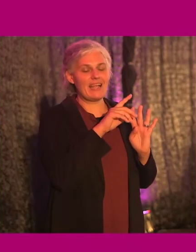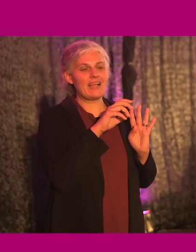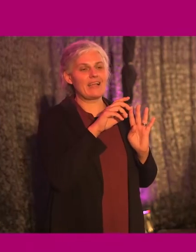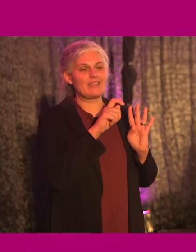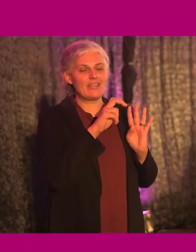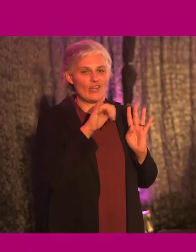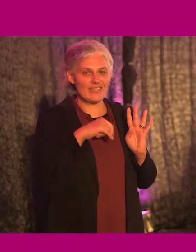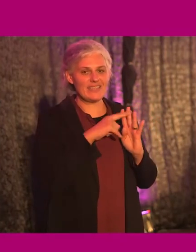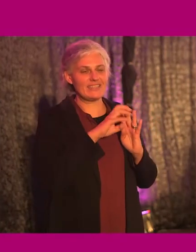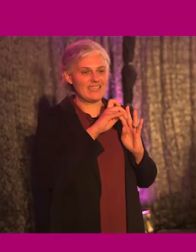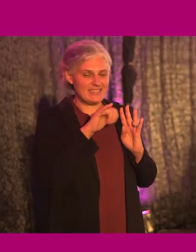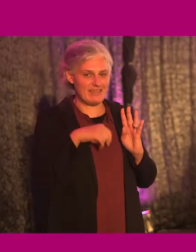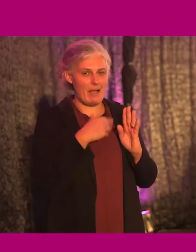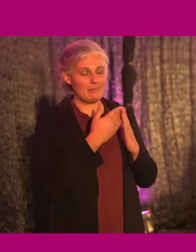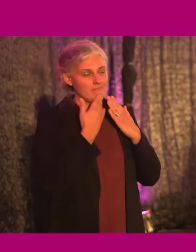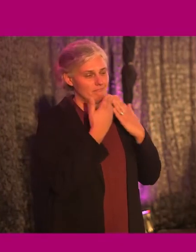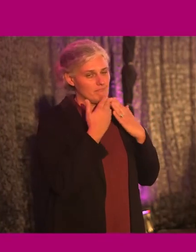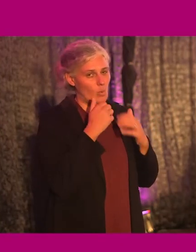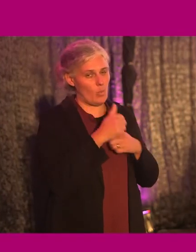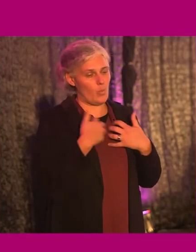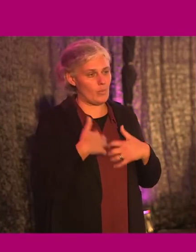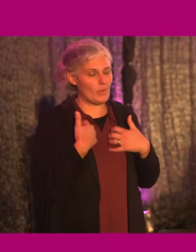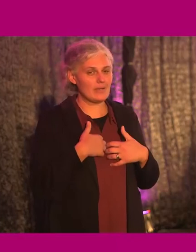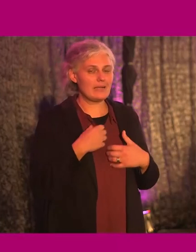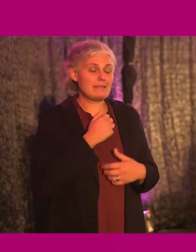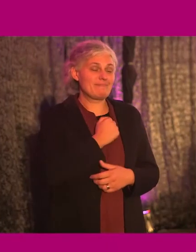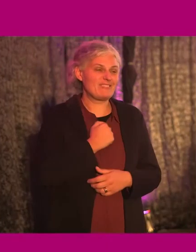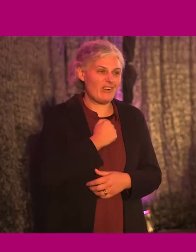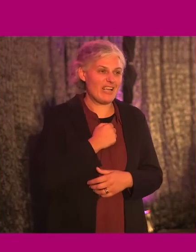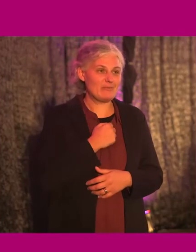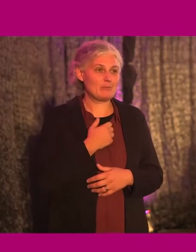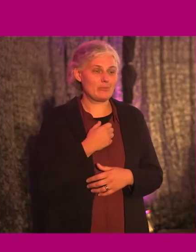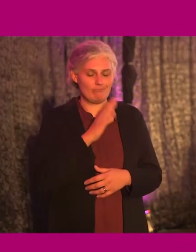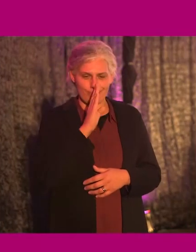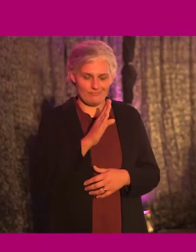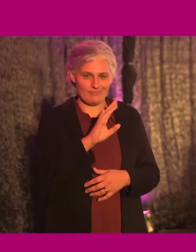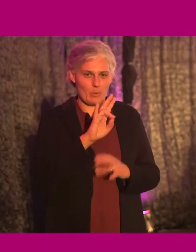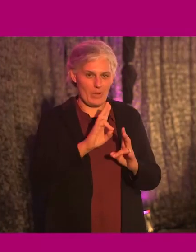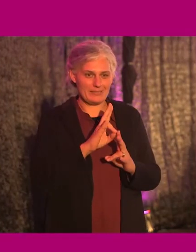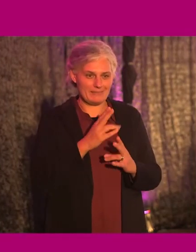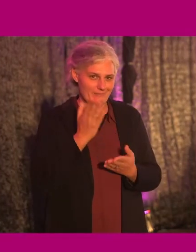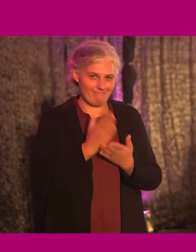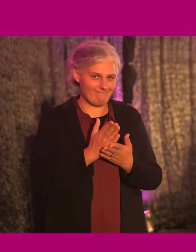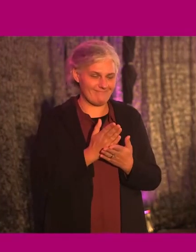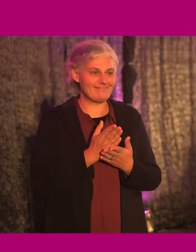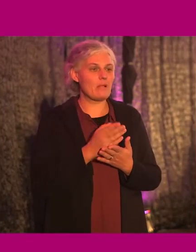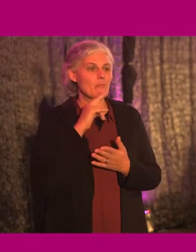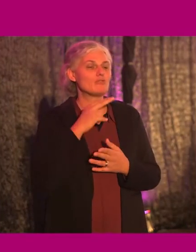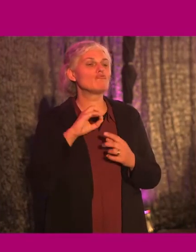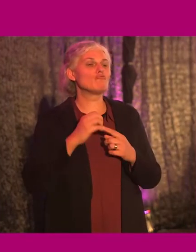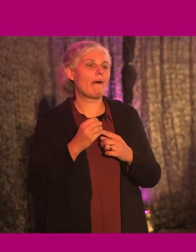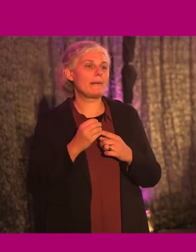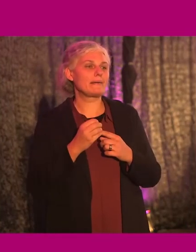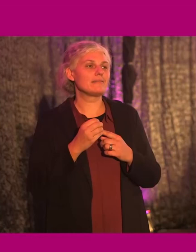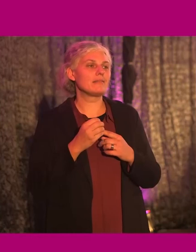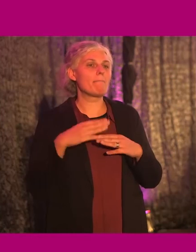fascinating as I know you'll agree. And I'm sorry we had to be so ruthless in terms of the questions. Um, but, uh, as I say, we'll try and get back to as